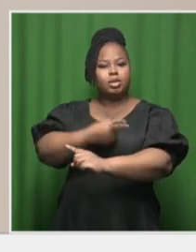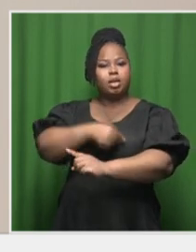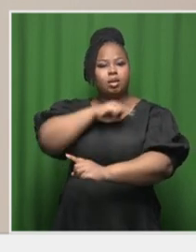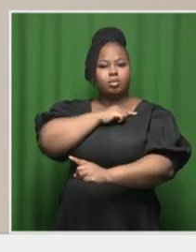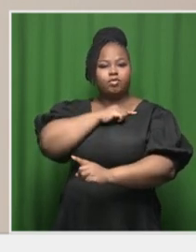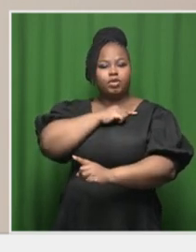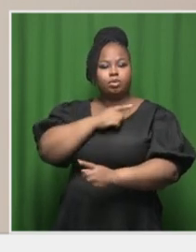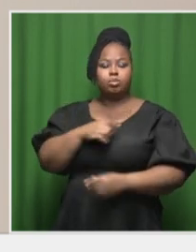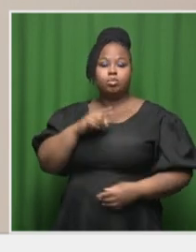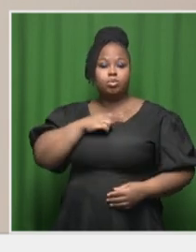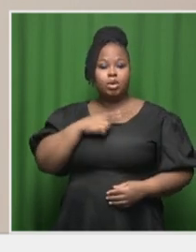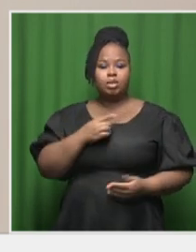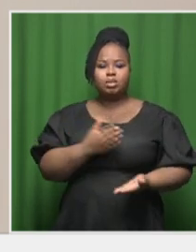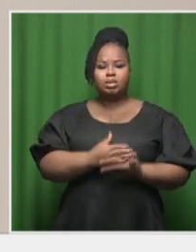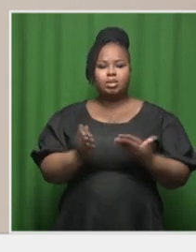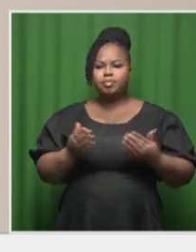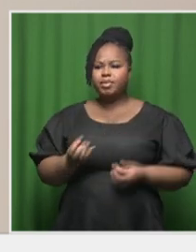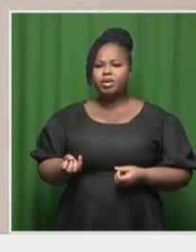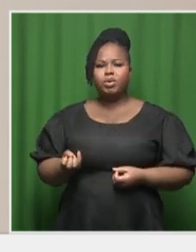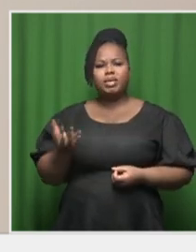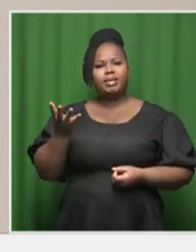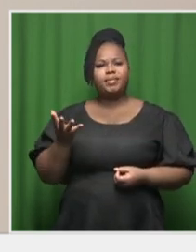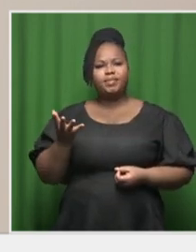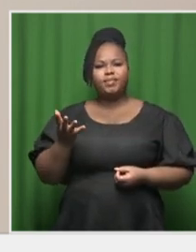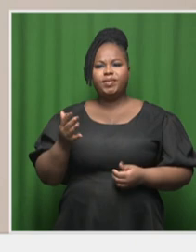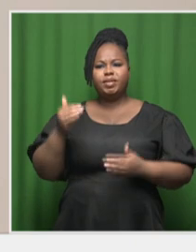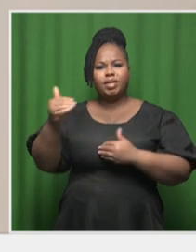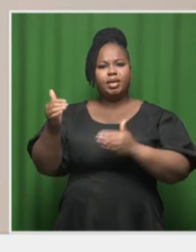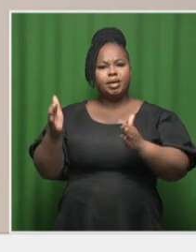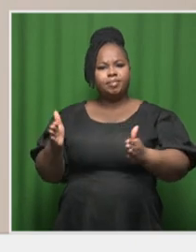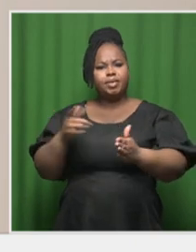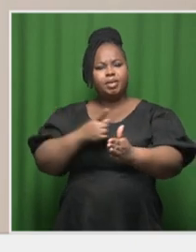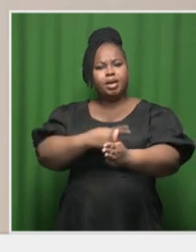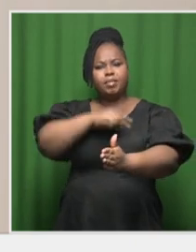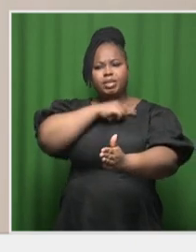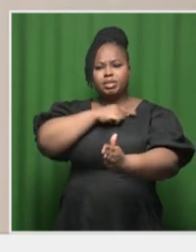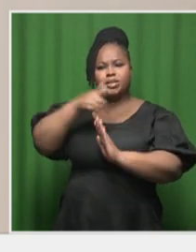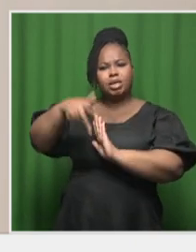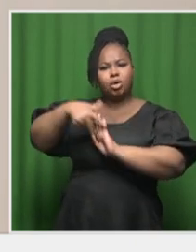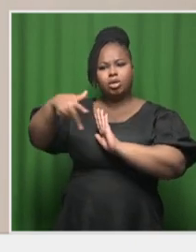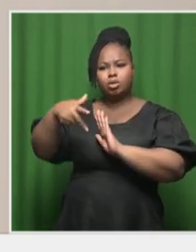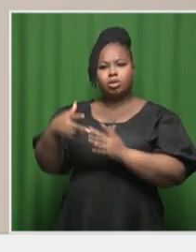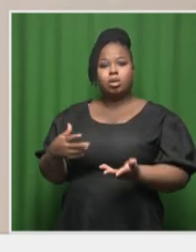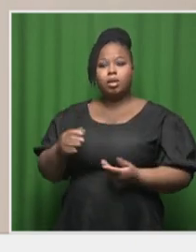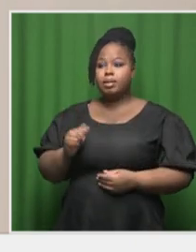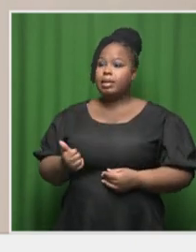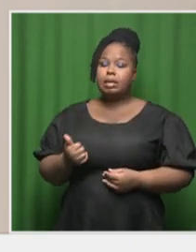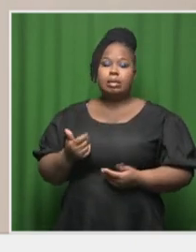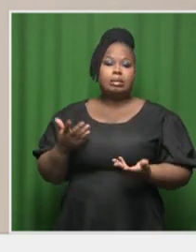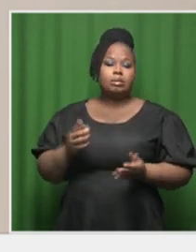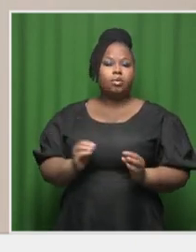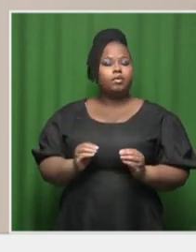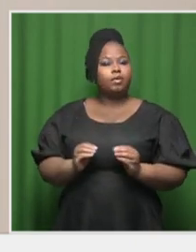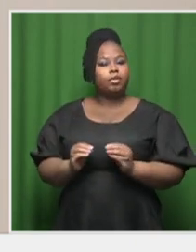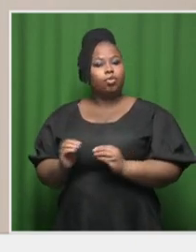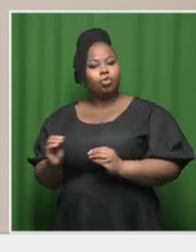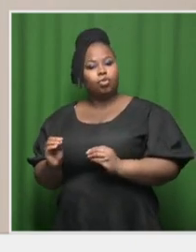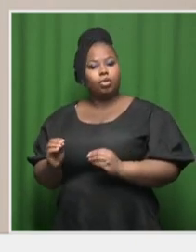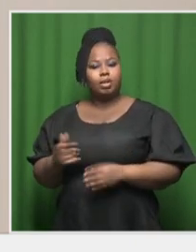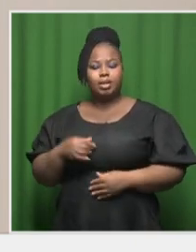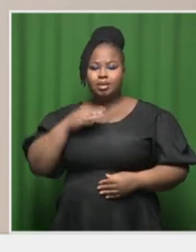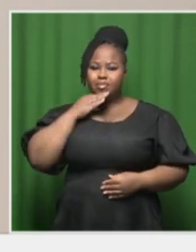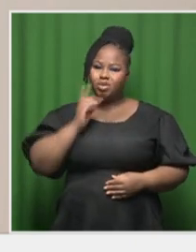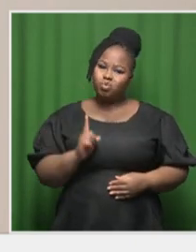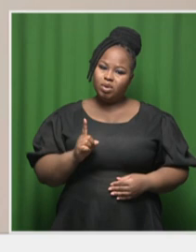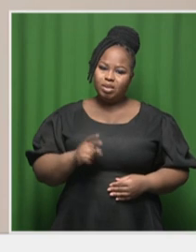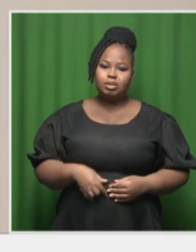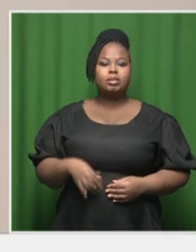you get allocated capacity, you apply for these authorizations, then you don't get them or they get delayed. What it means is